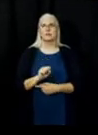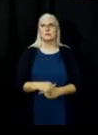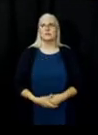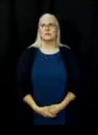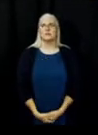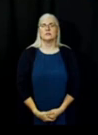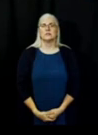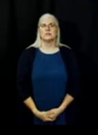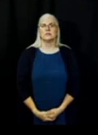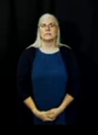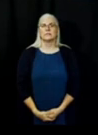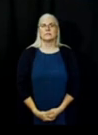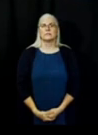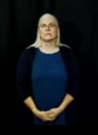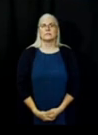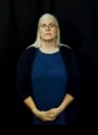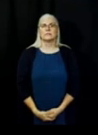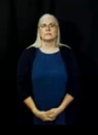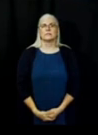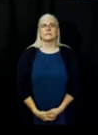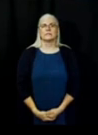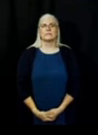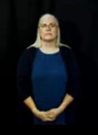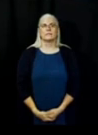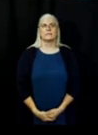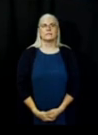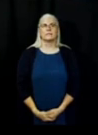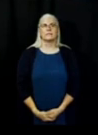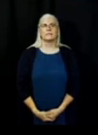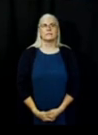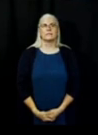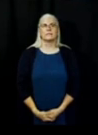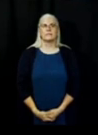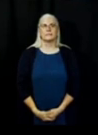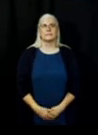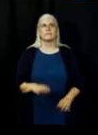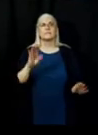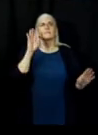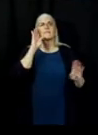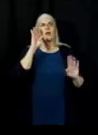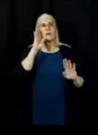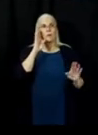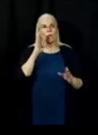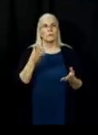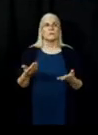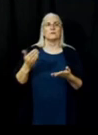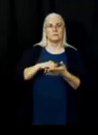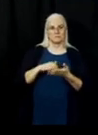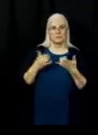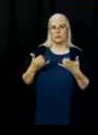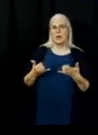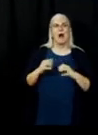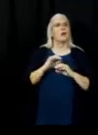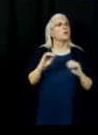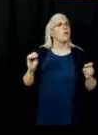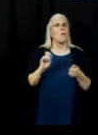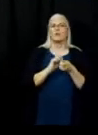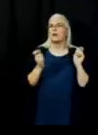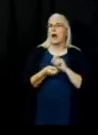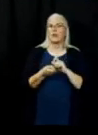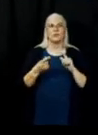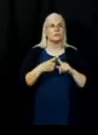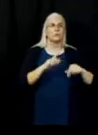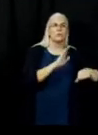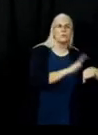Todd Johns. So today, again, we have no changes to our evacuation orders or warnings today.